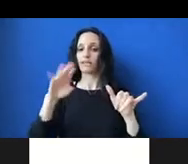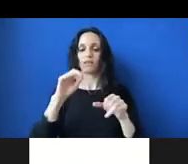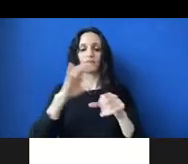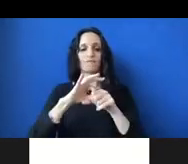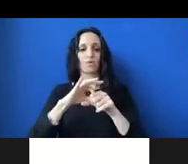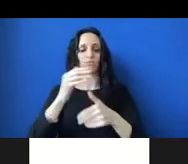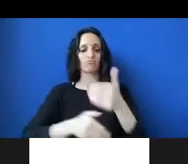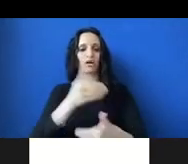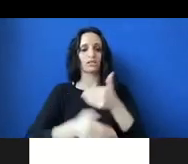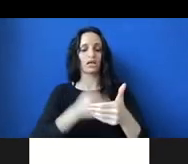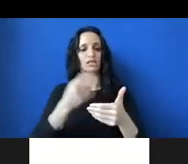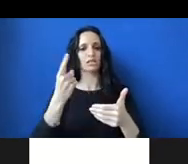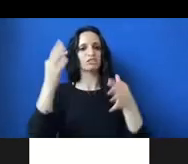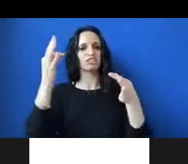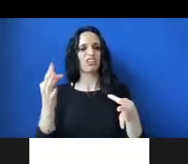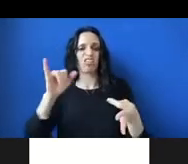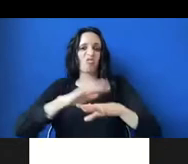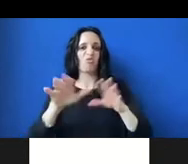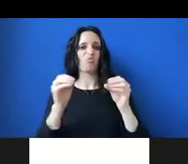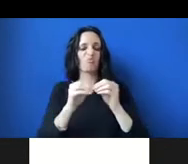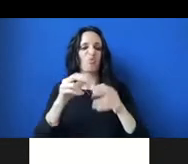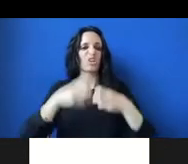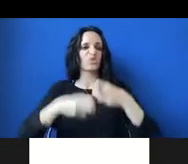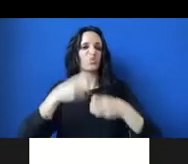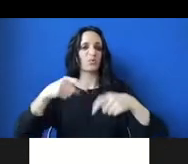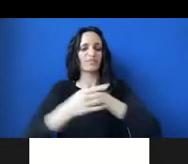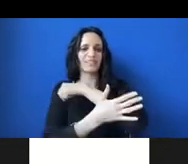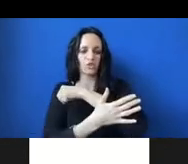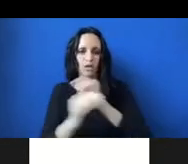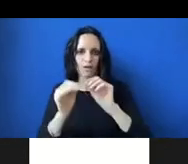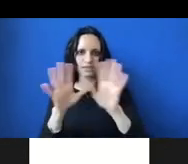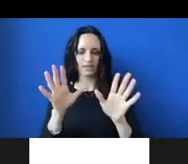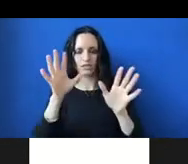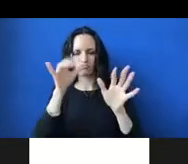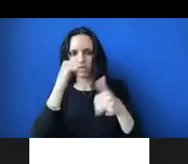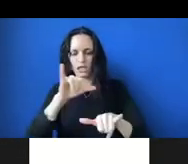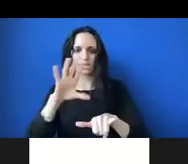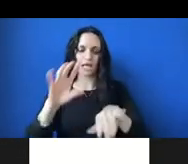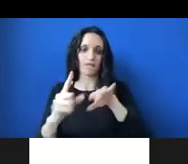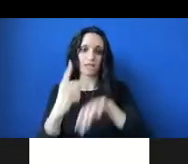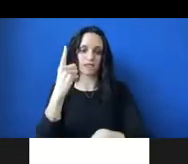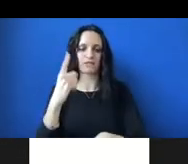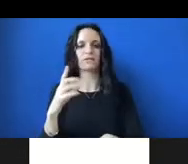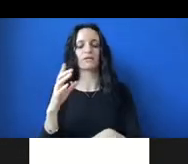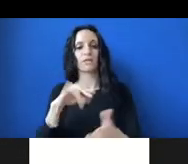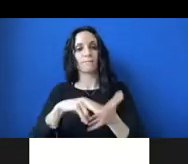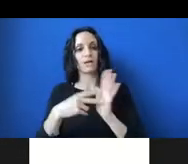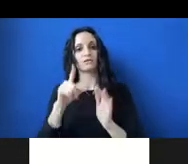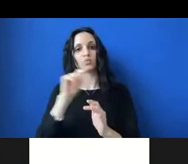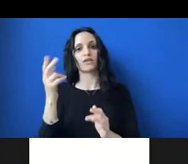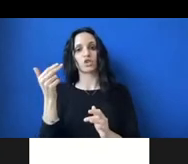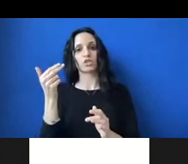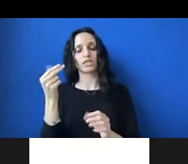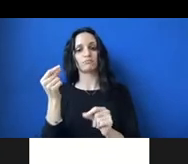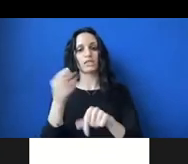an issue in this country, which is obviously so ridiculous and offensive. And it meant that in 2013, immediately